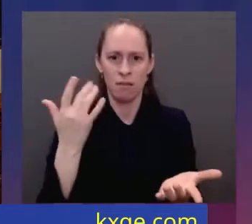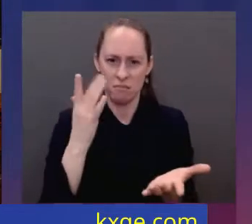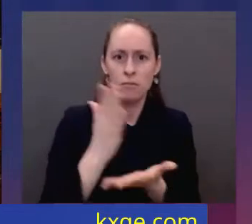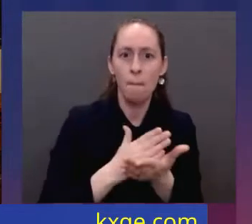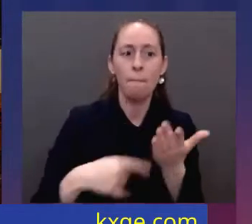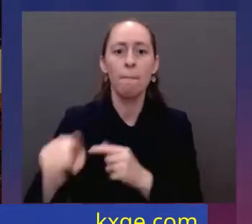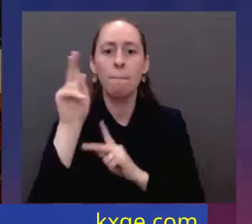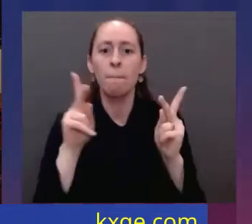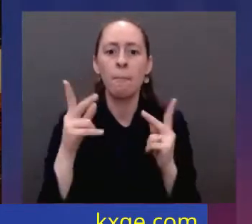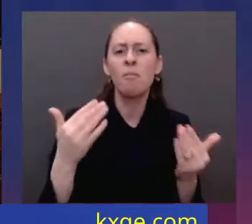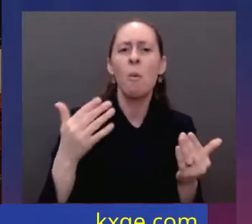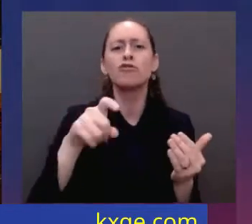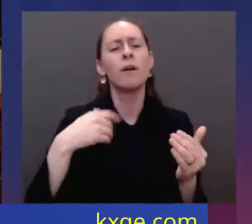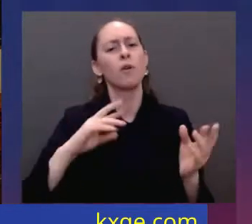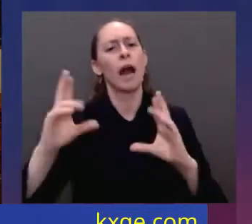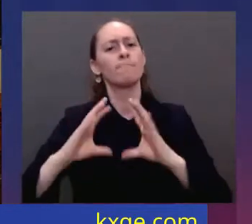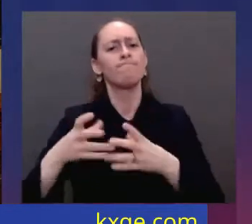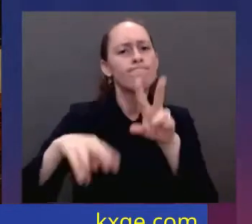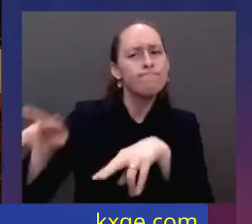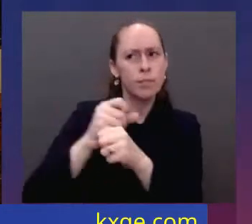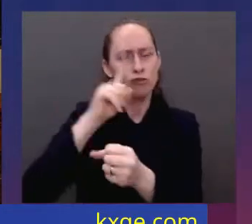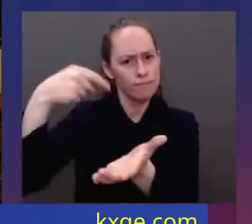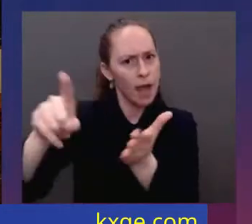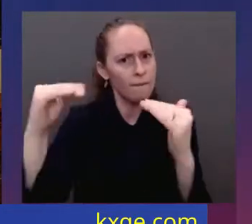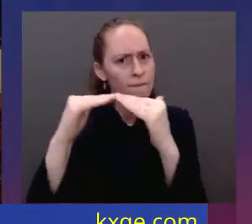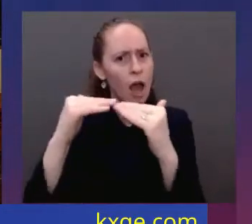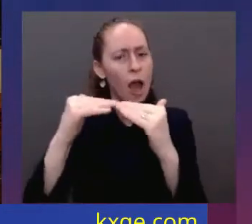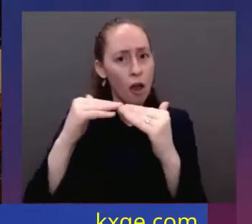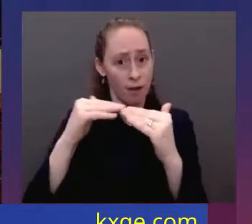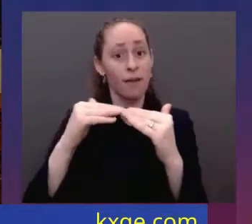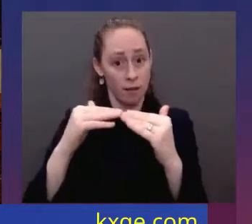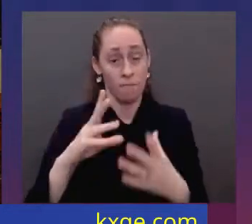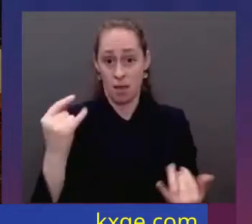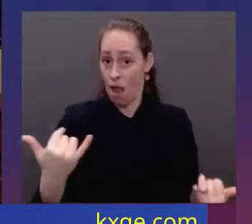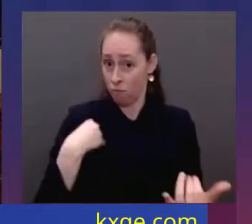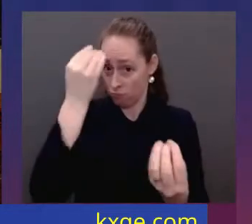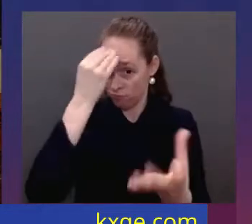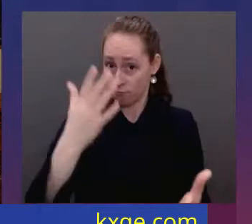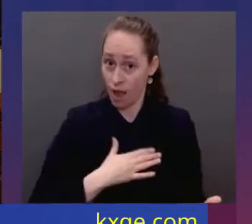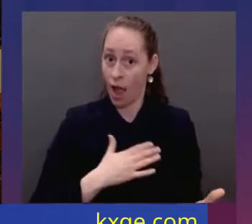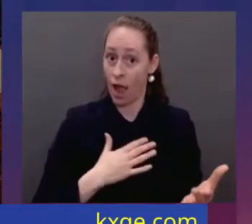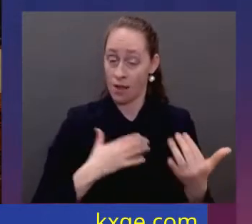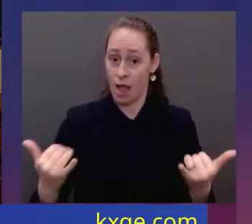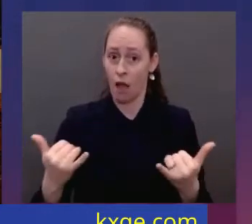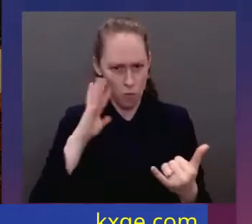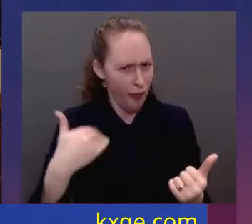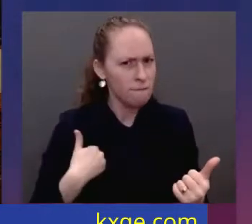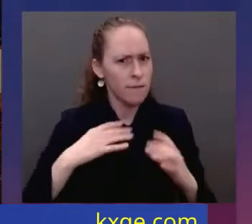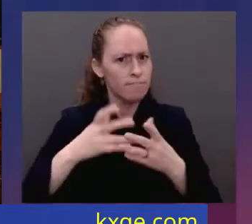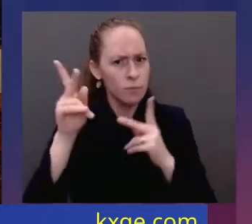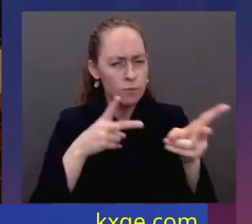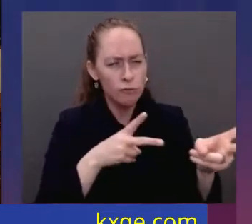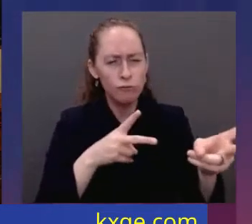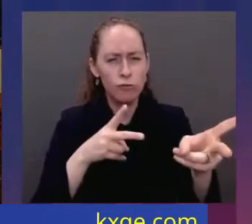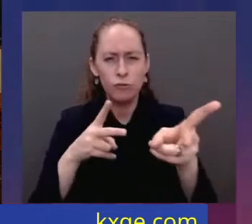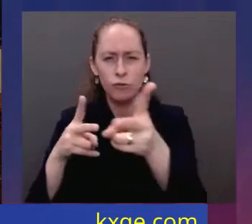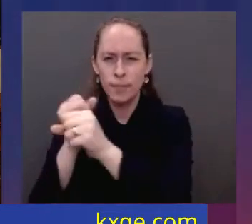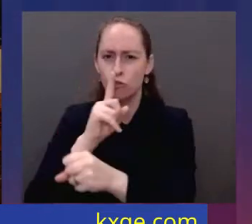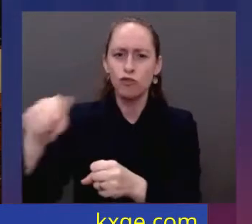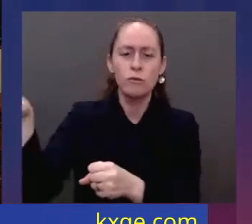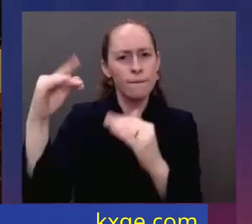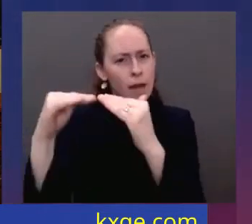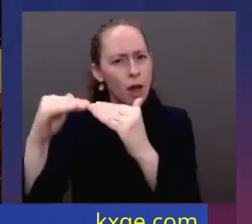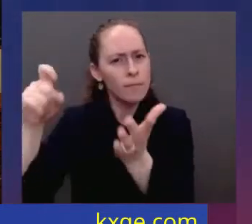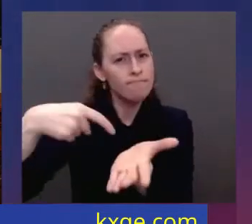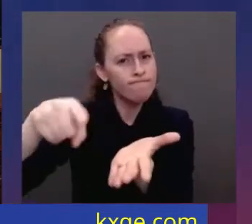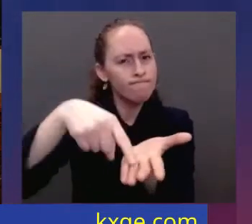Coming to my administration, the watchdogs are back. And we're going to go after the criminals who stole billions of relief money meant for small business and millions of Americans.